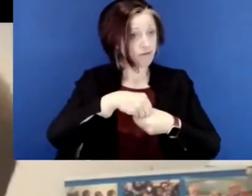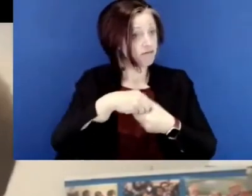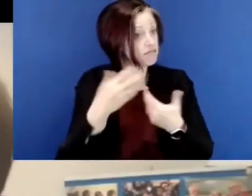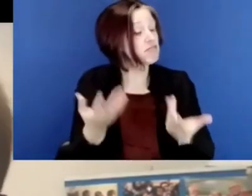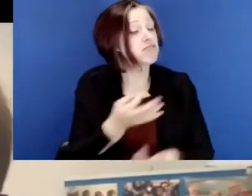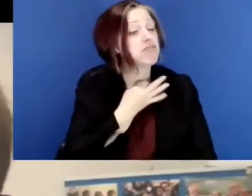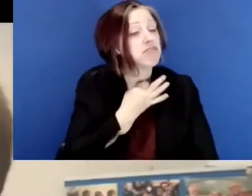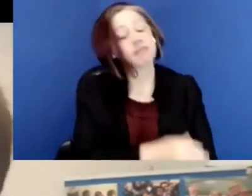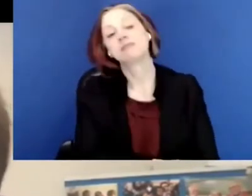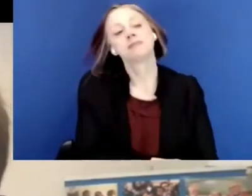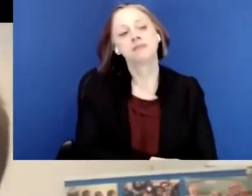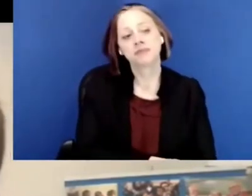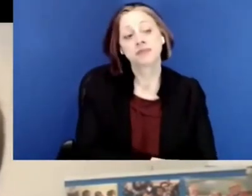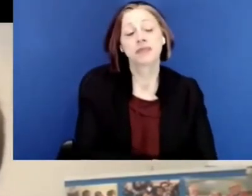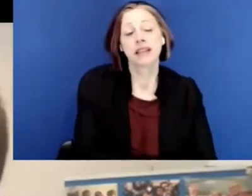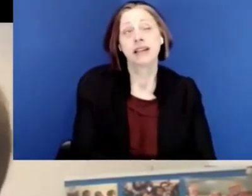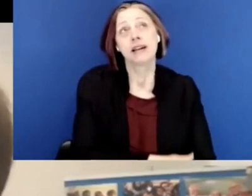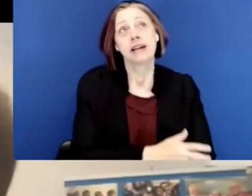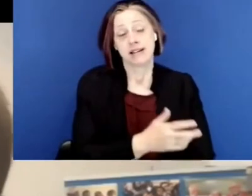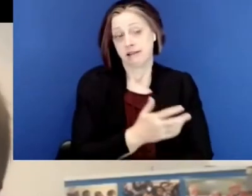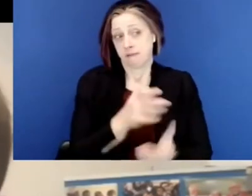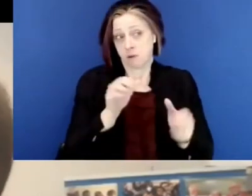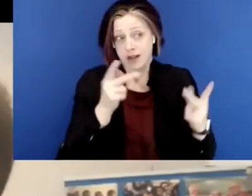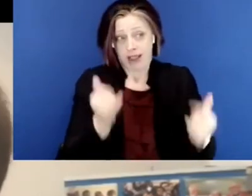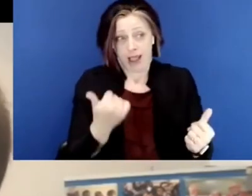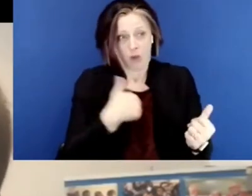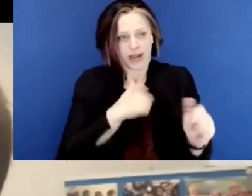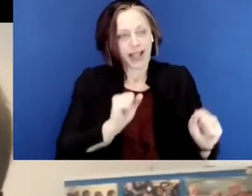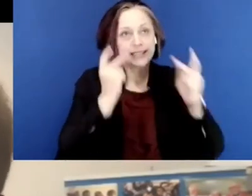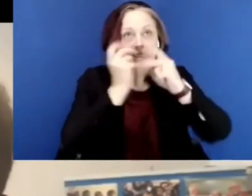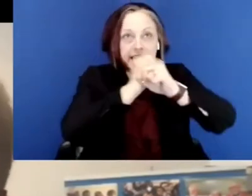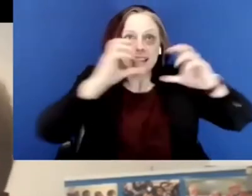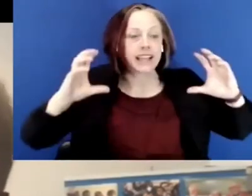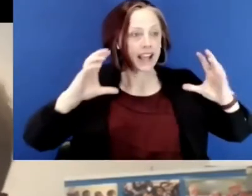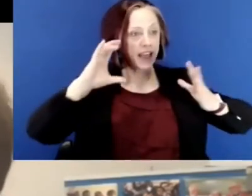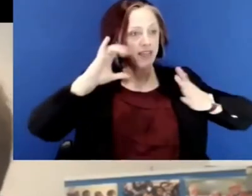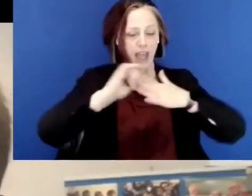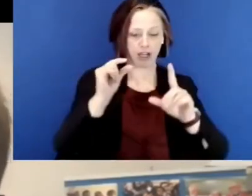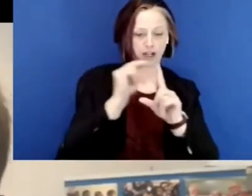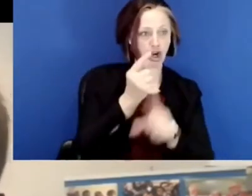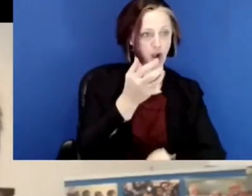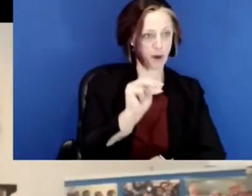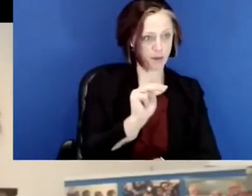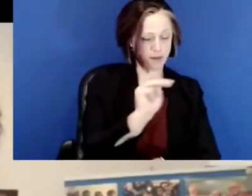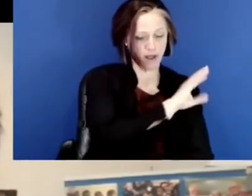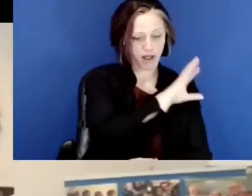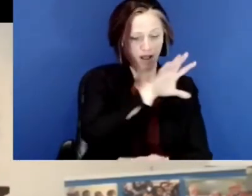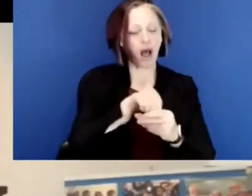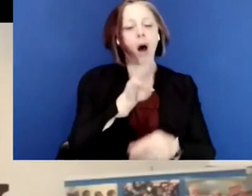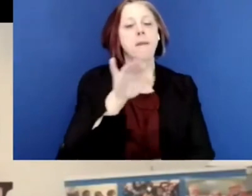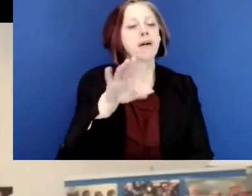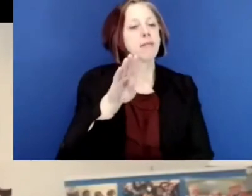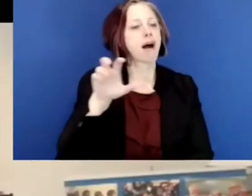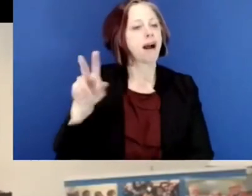and others. Is this now a way that we could see that term